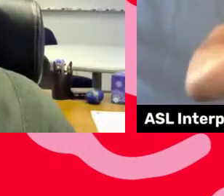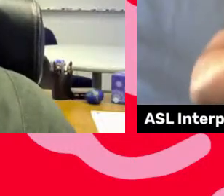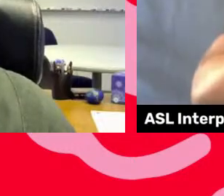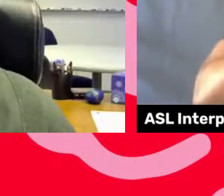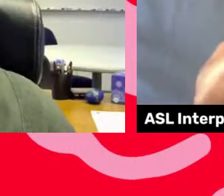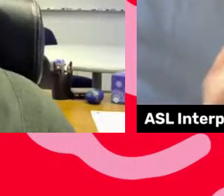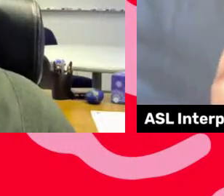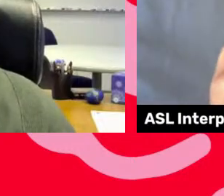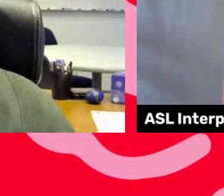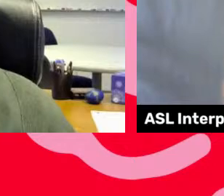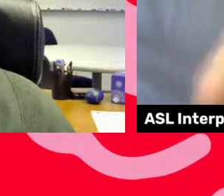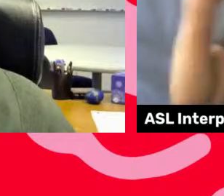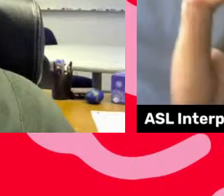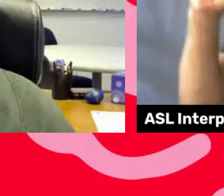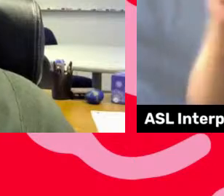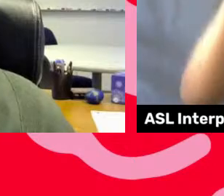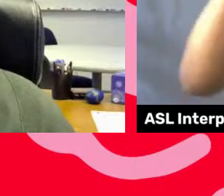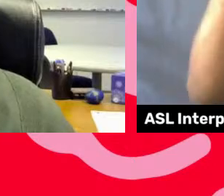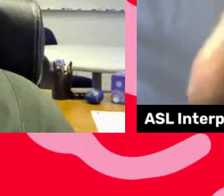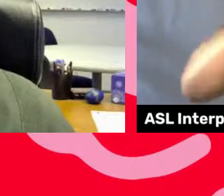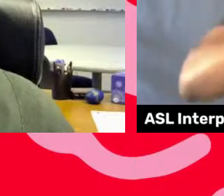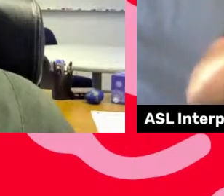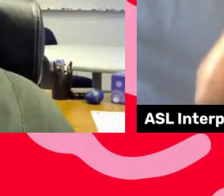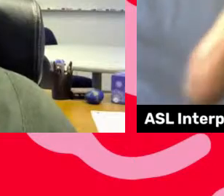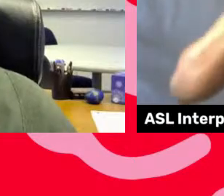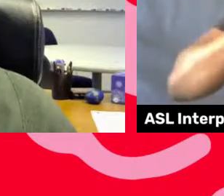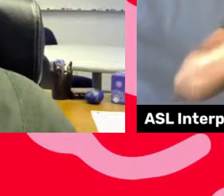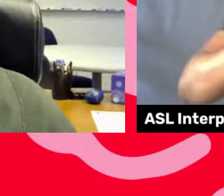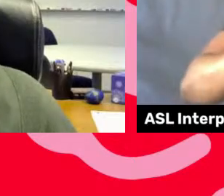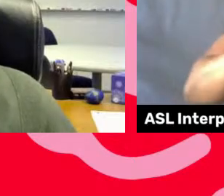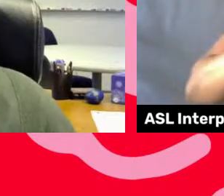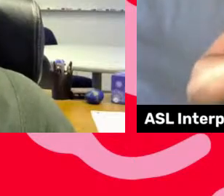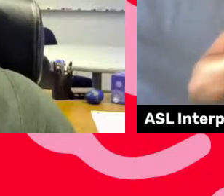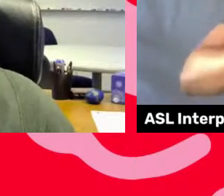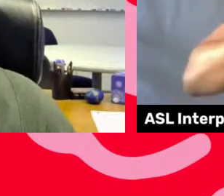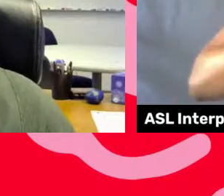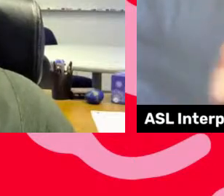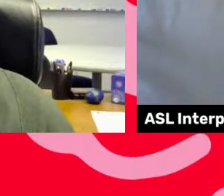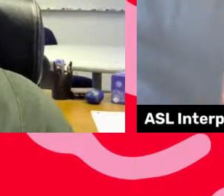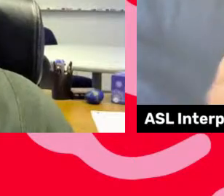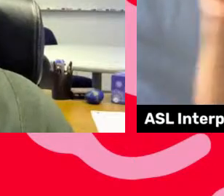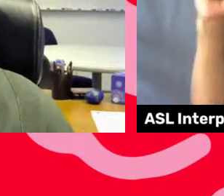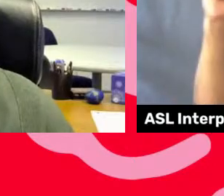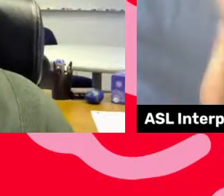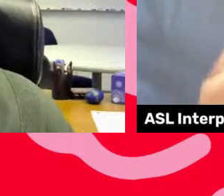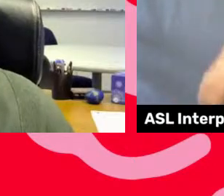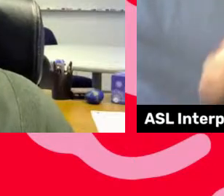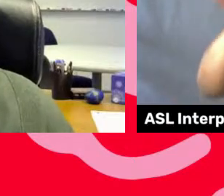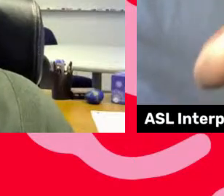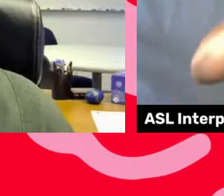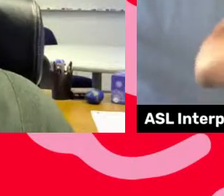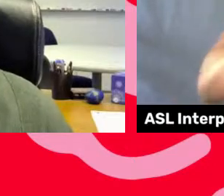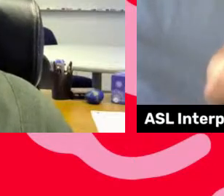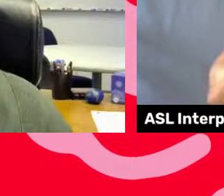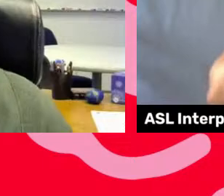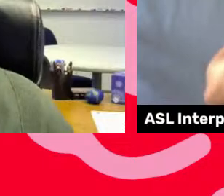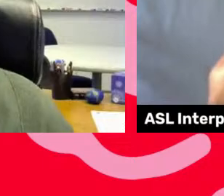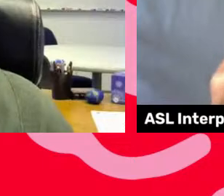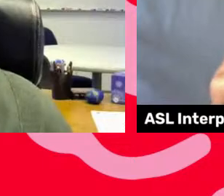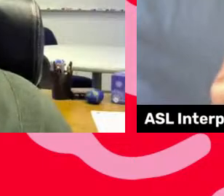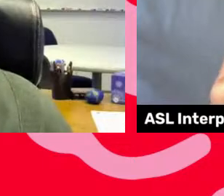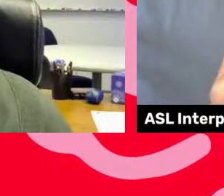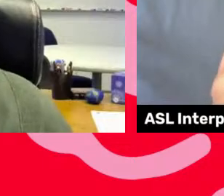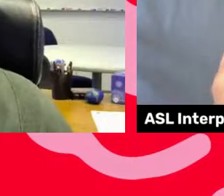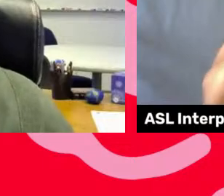Women discussing the film, how it feels to be free, and their personal experiences navigating the entertainment industry